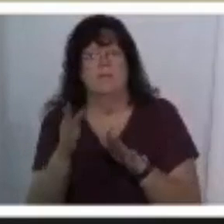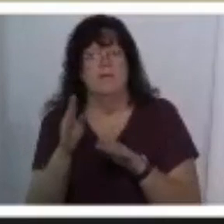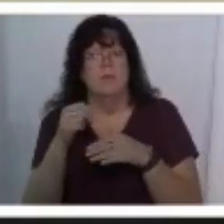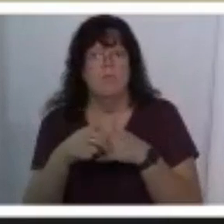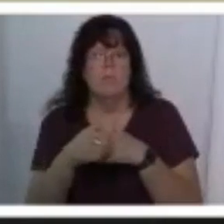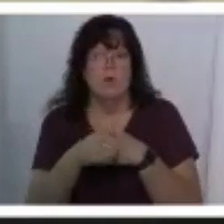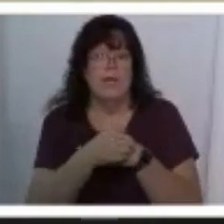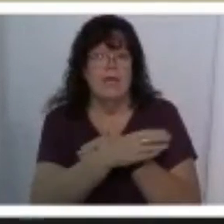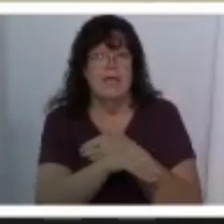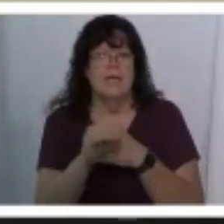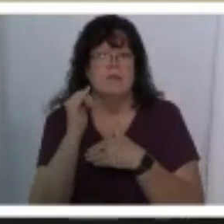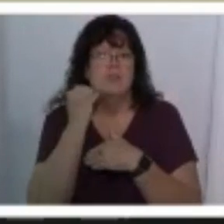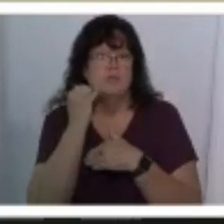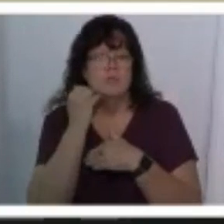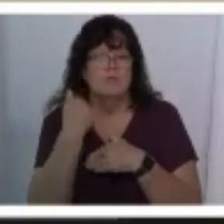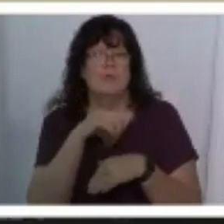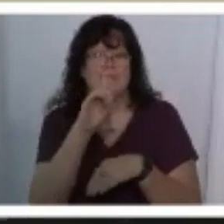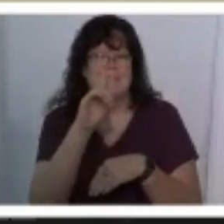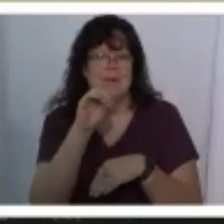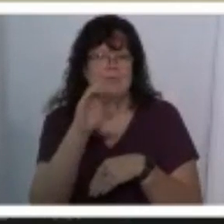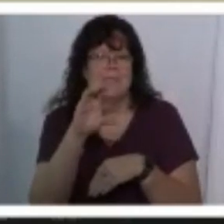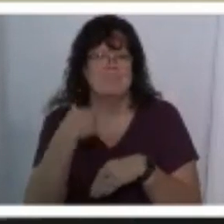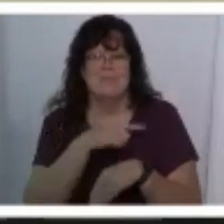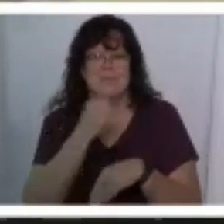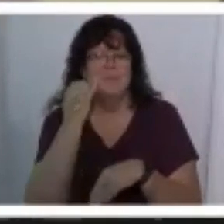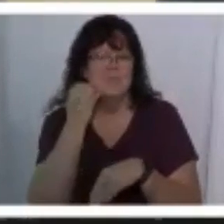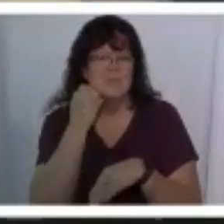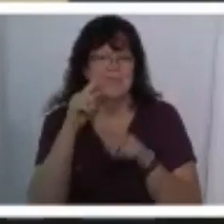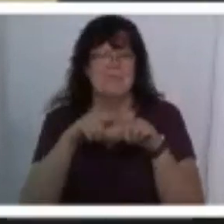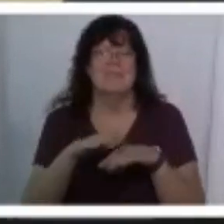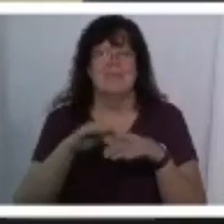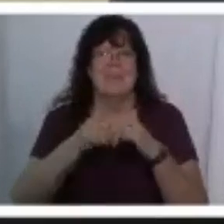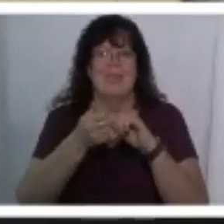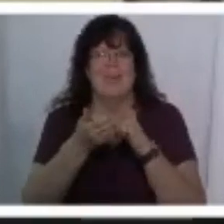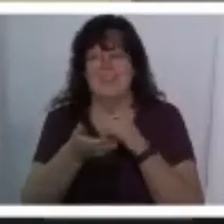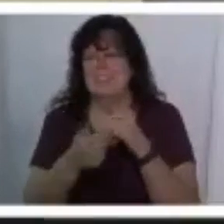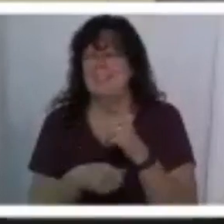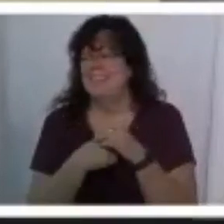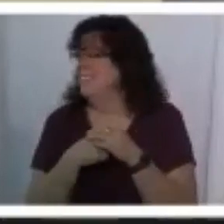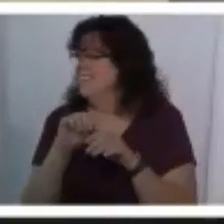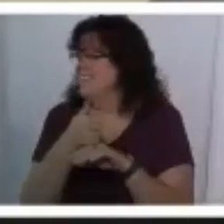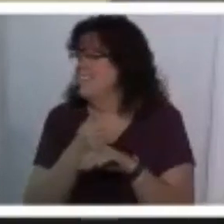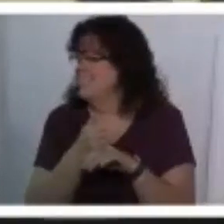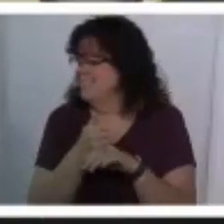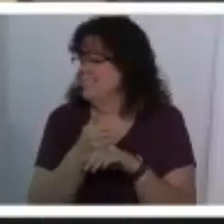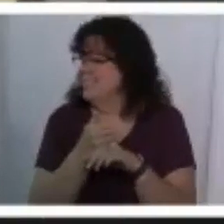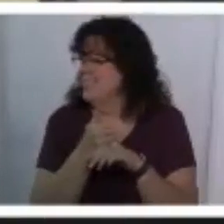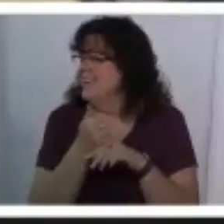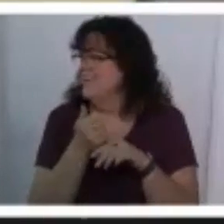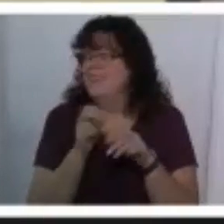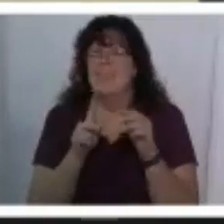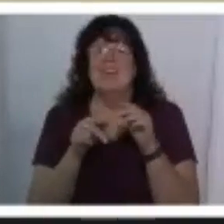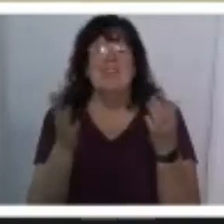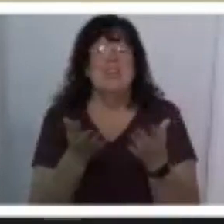we're doc so we do juice um so depending on how long that's set out and just kidding